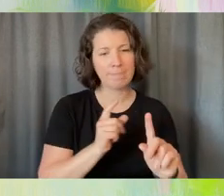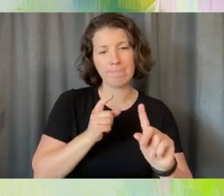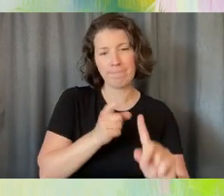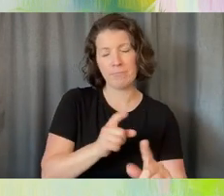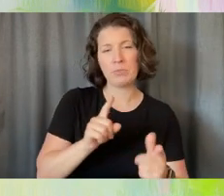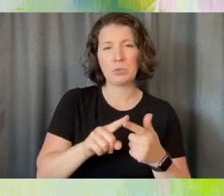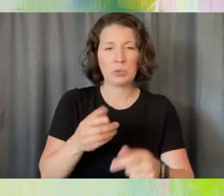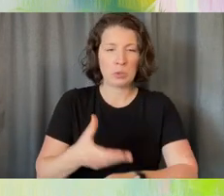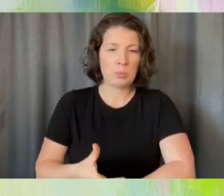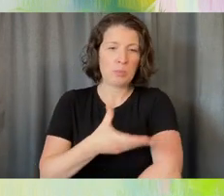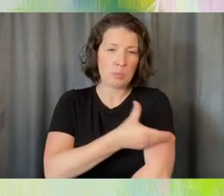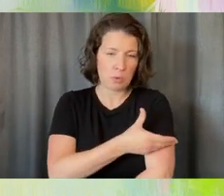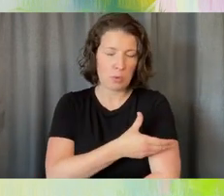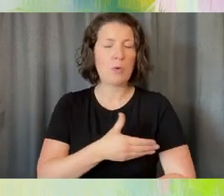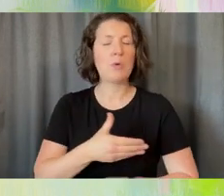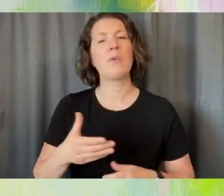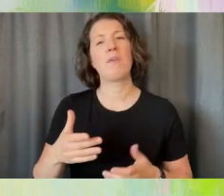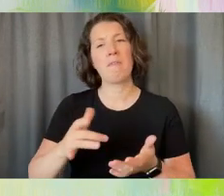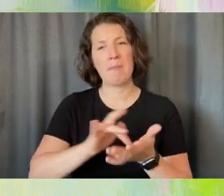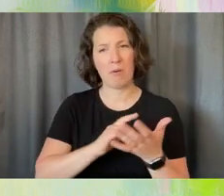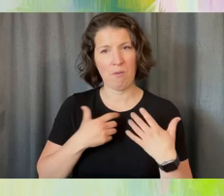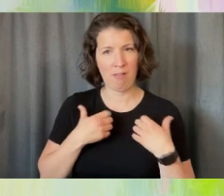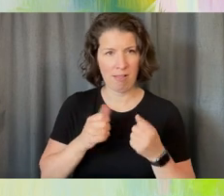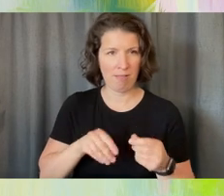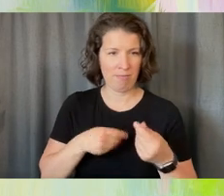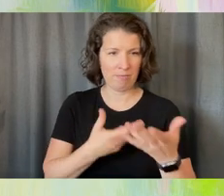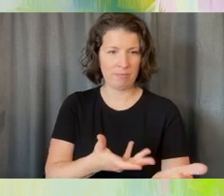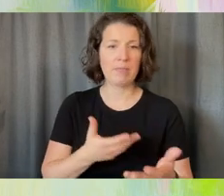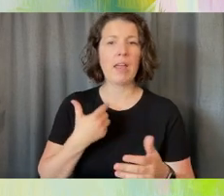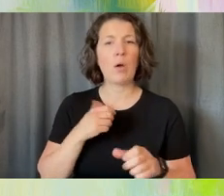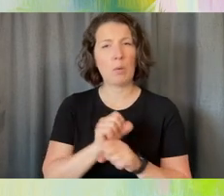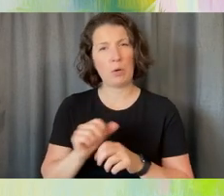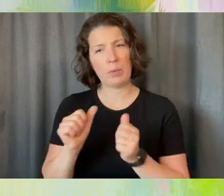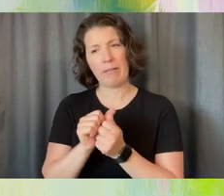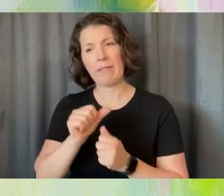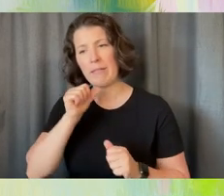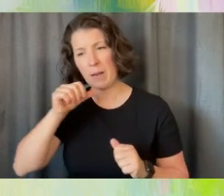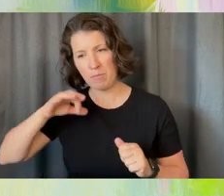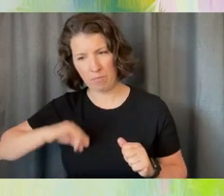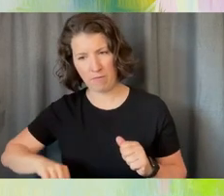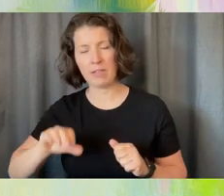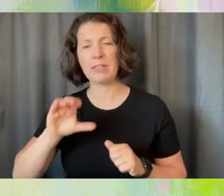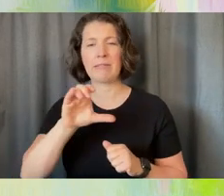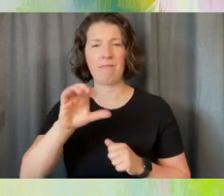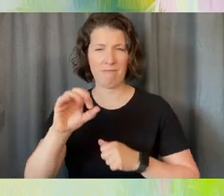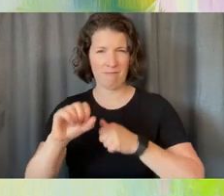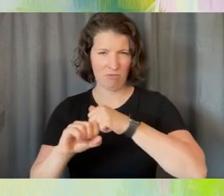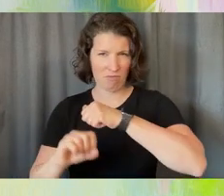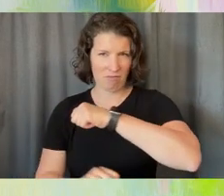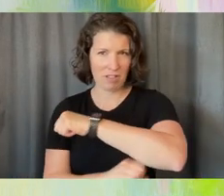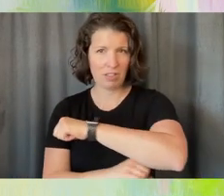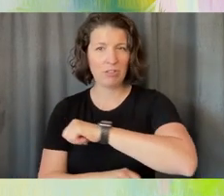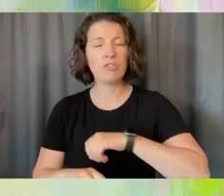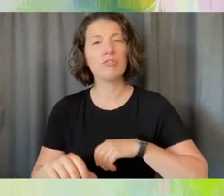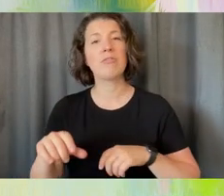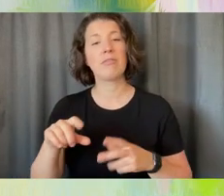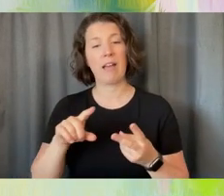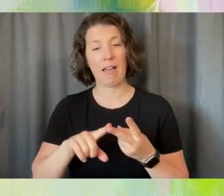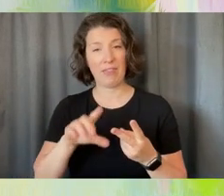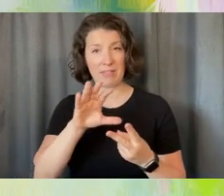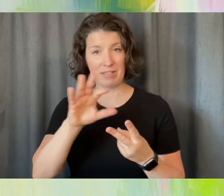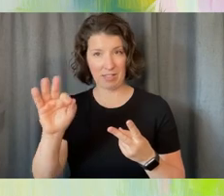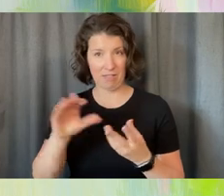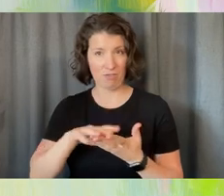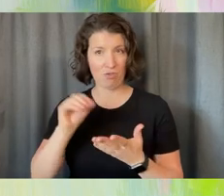I work with the nonprofits, the Cystic Fibrosis Foundation and the CF Learning Network.